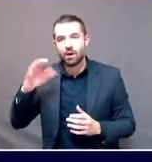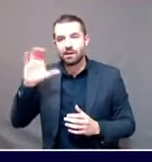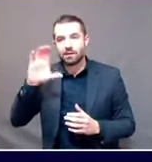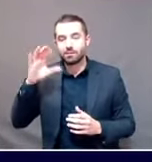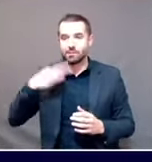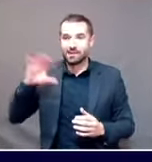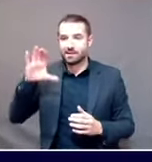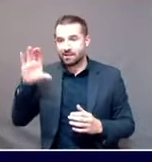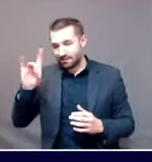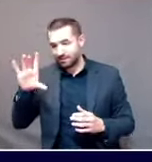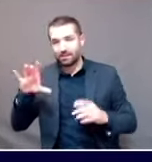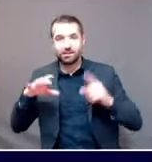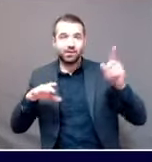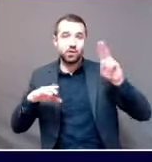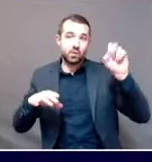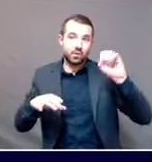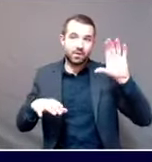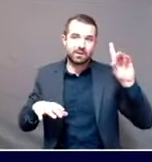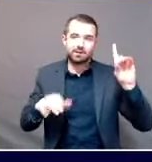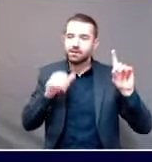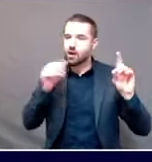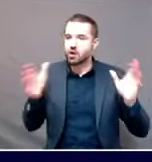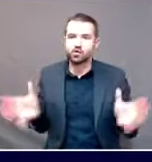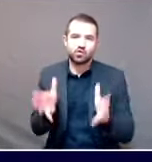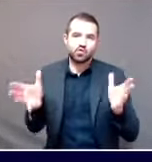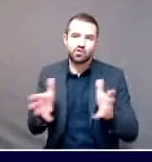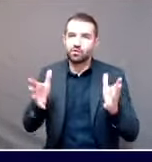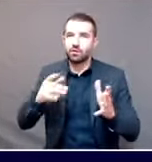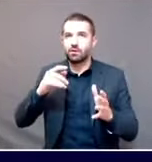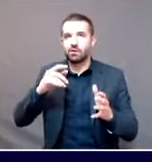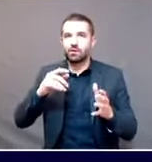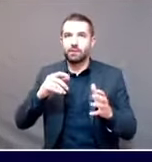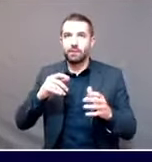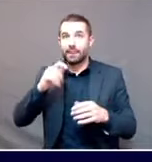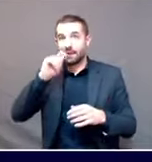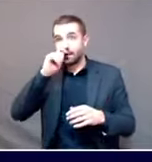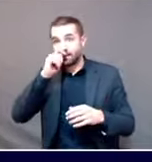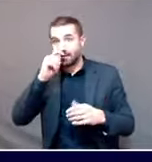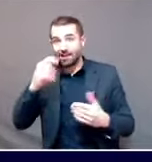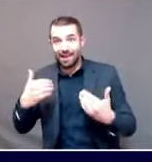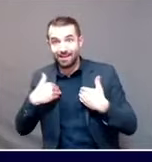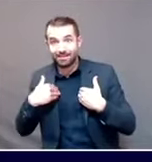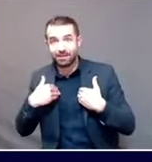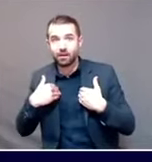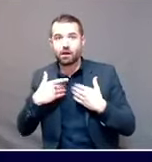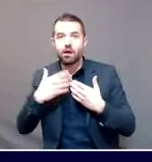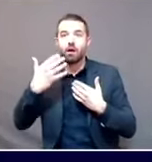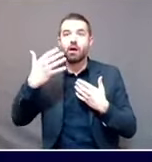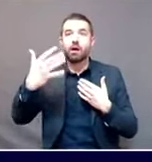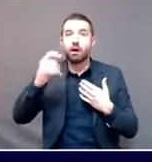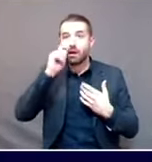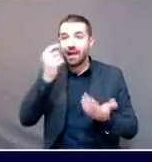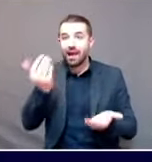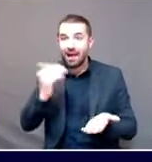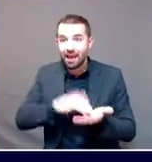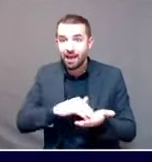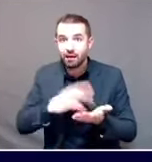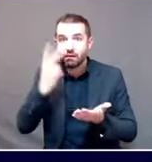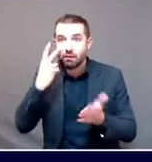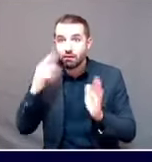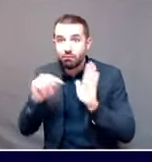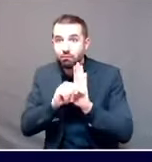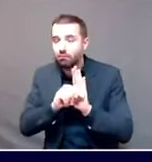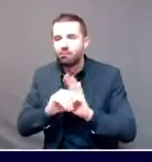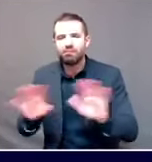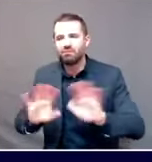not recommend testing. I should say it's the principal reason. Okay, gotcha. Thanks. And just a real quick follow-up, not really a